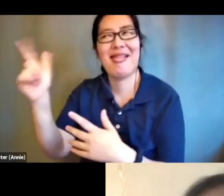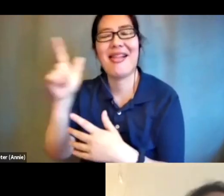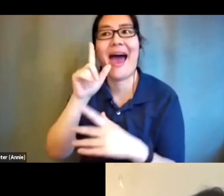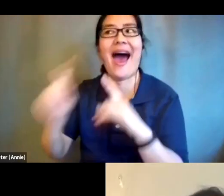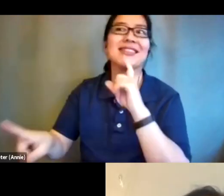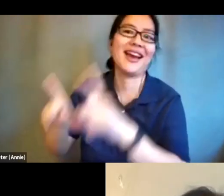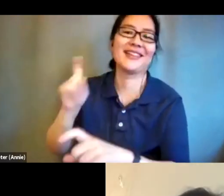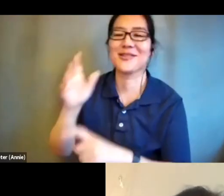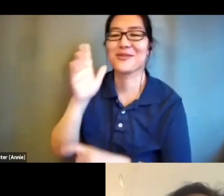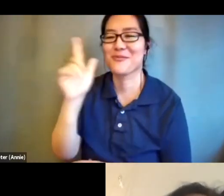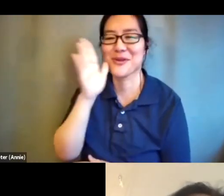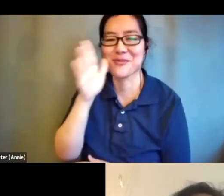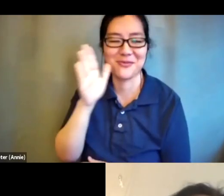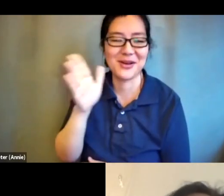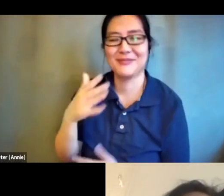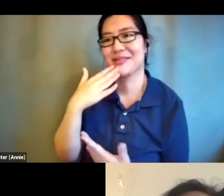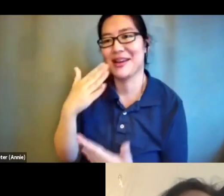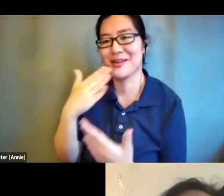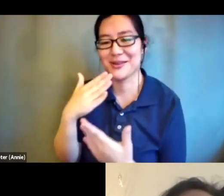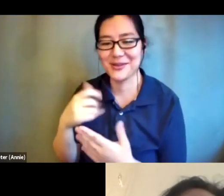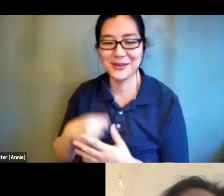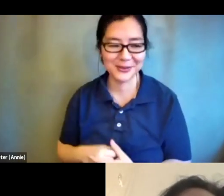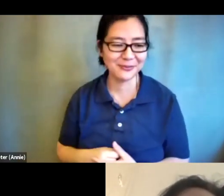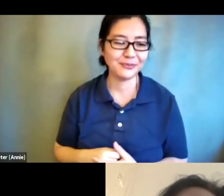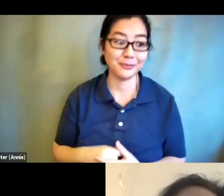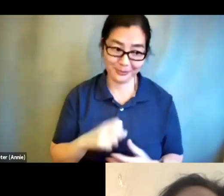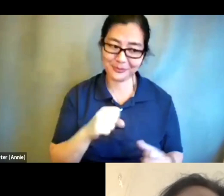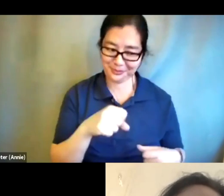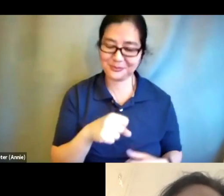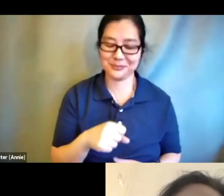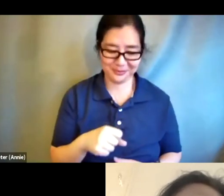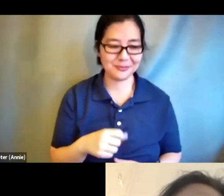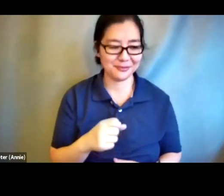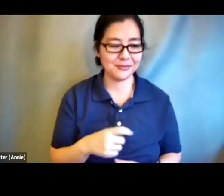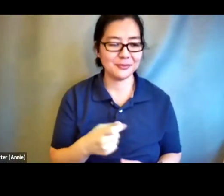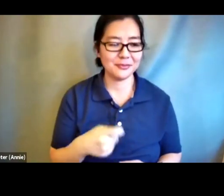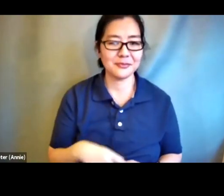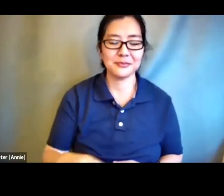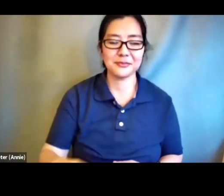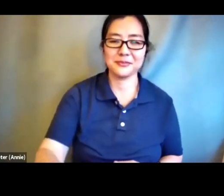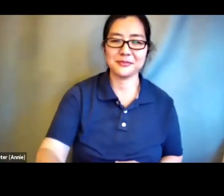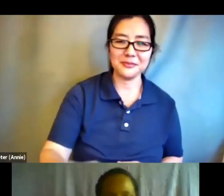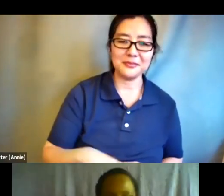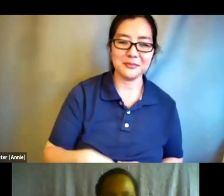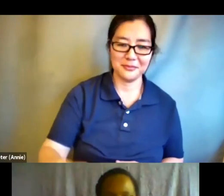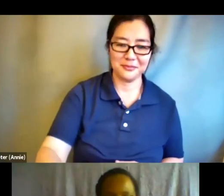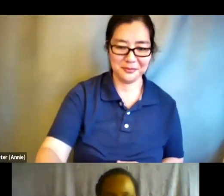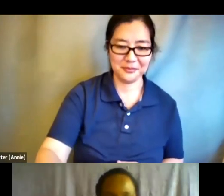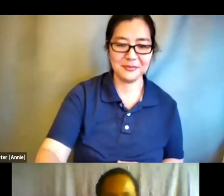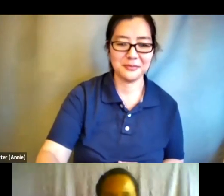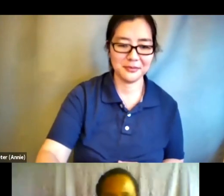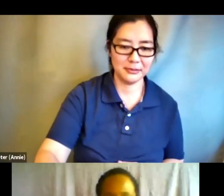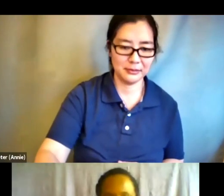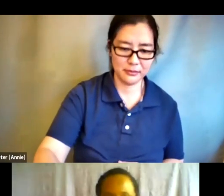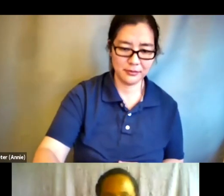um i'd like to invite nomi to join us again and to turn on their screen